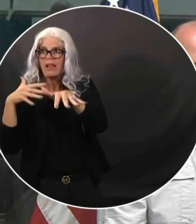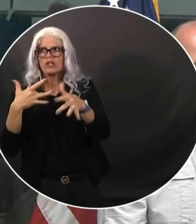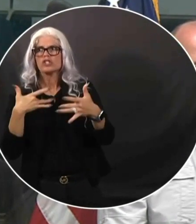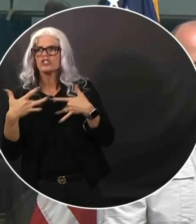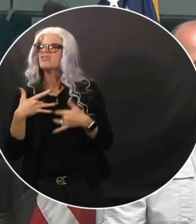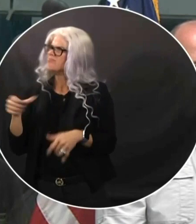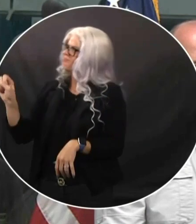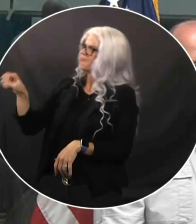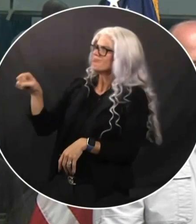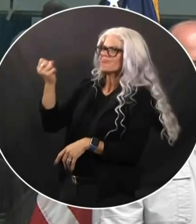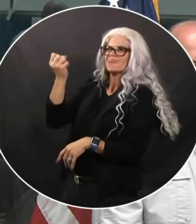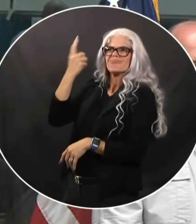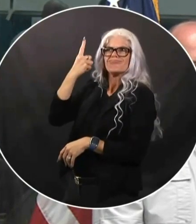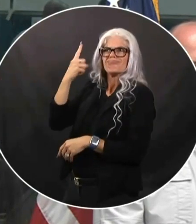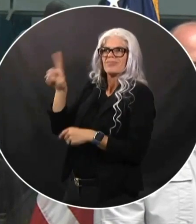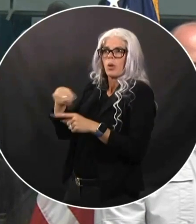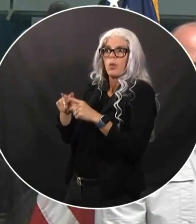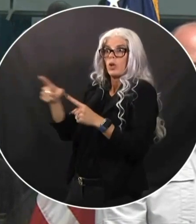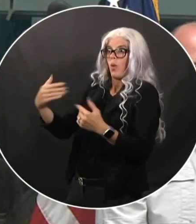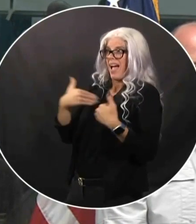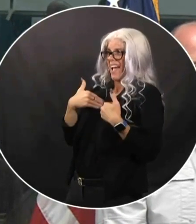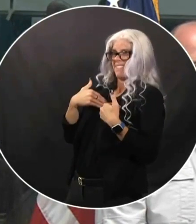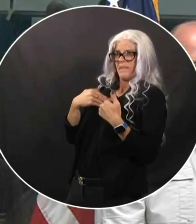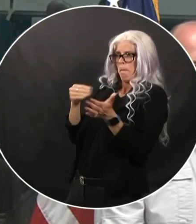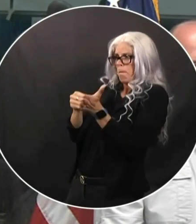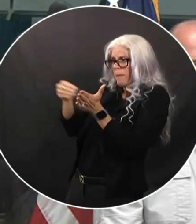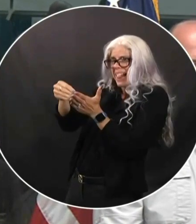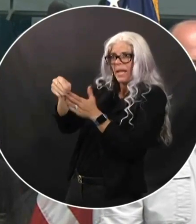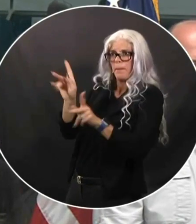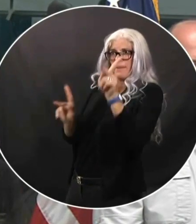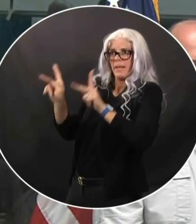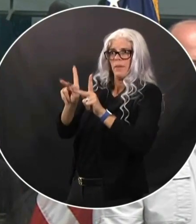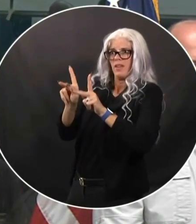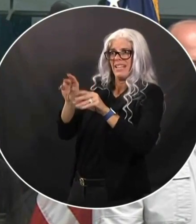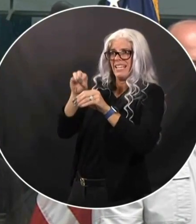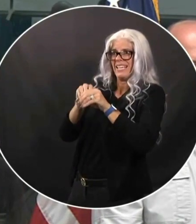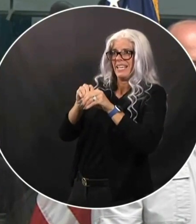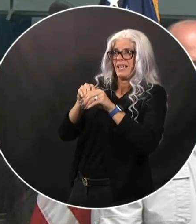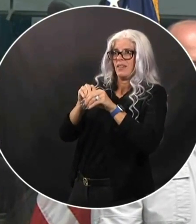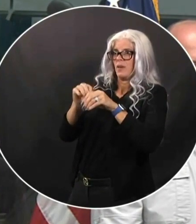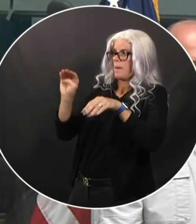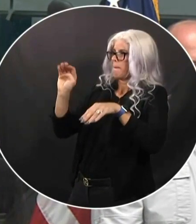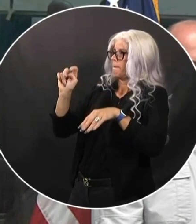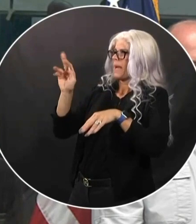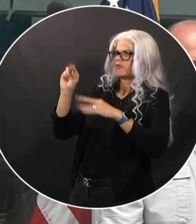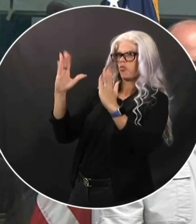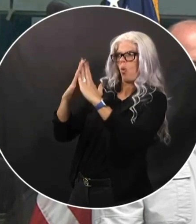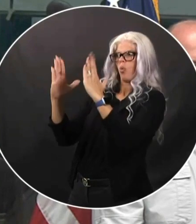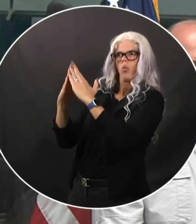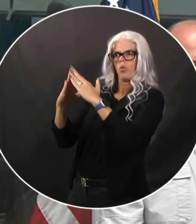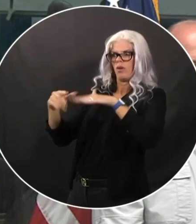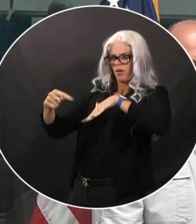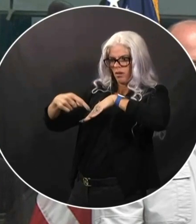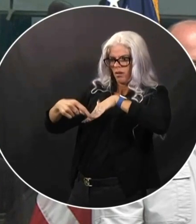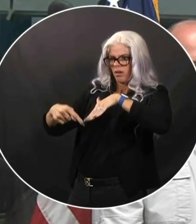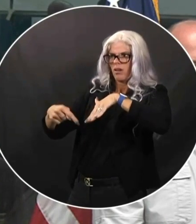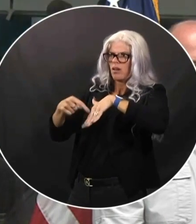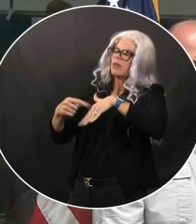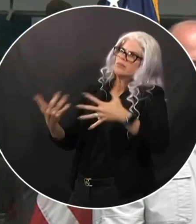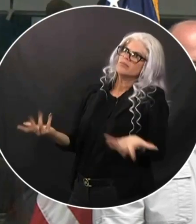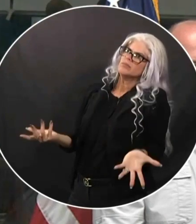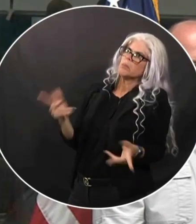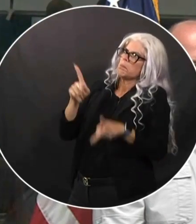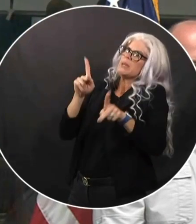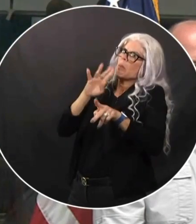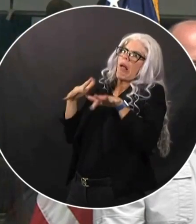have millions of people in a metro area, you you do matter how how it's done, you are going to have you're going to have